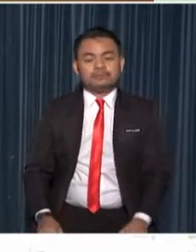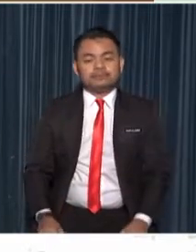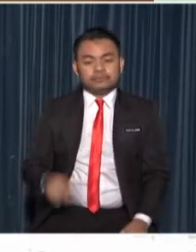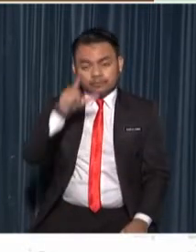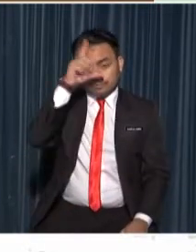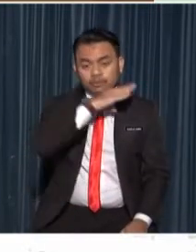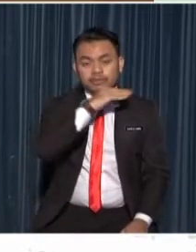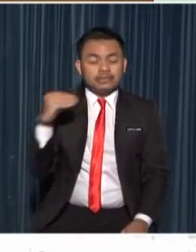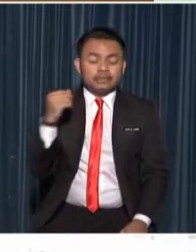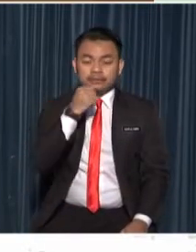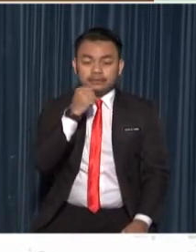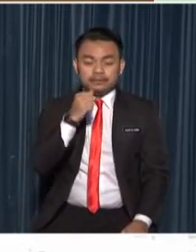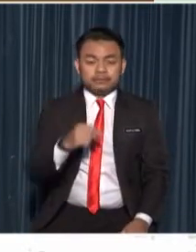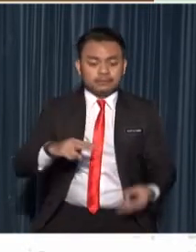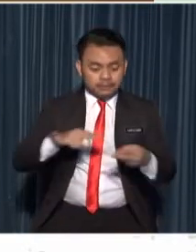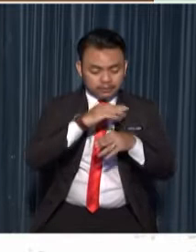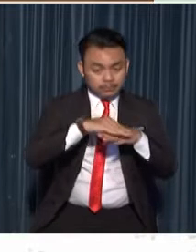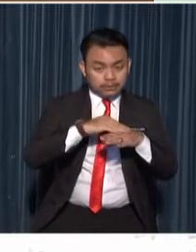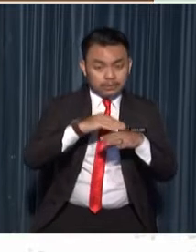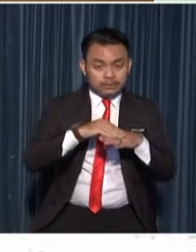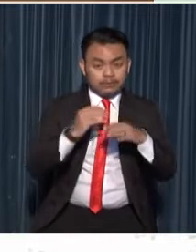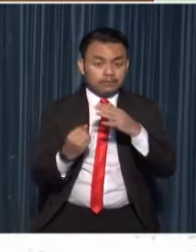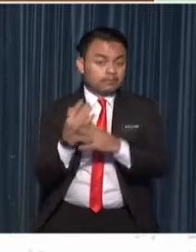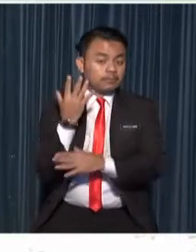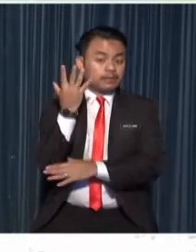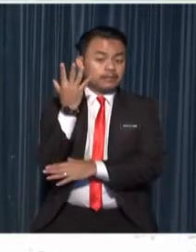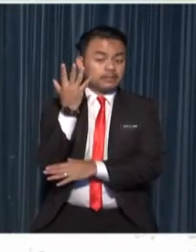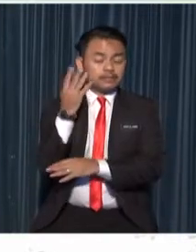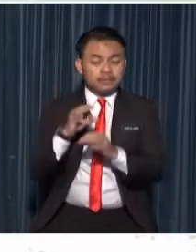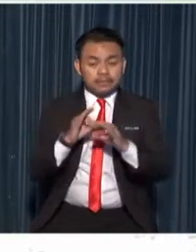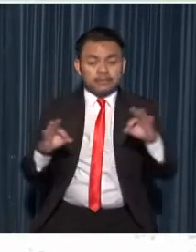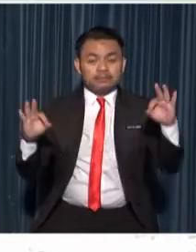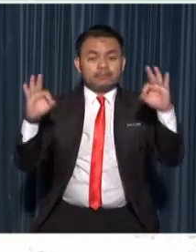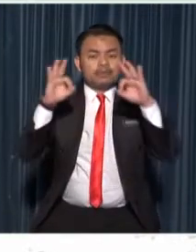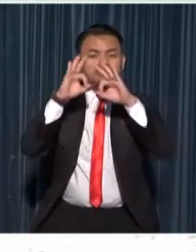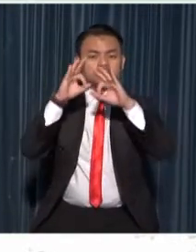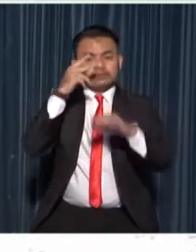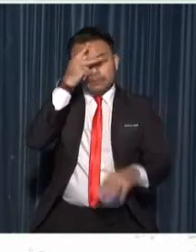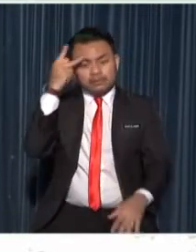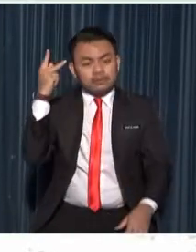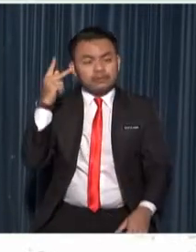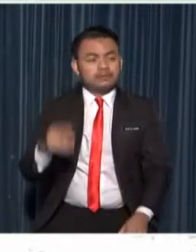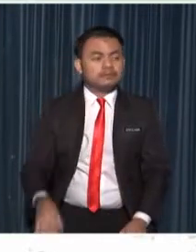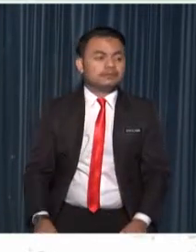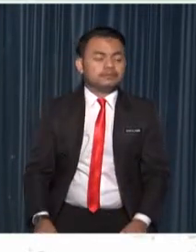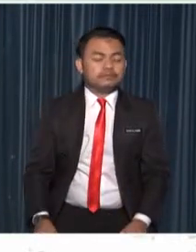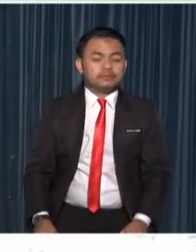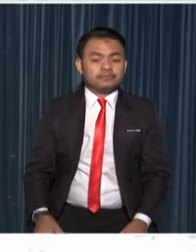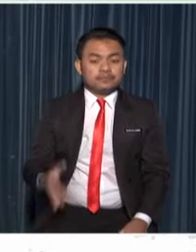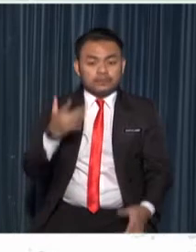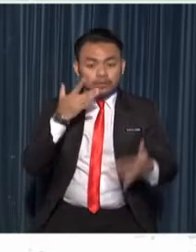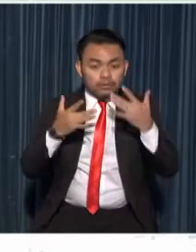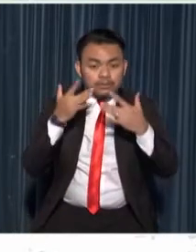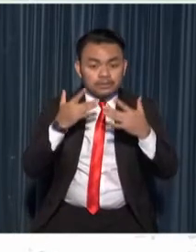reproduction of plants is important because they conserve